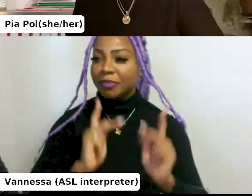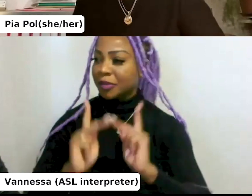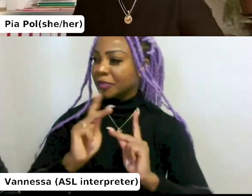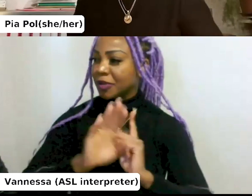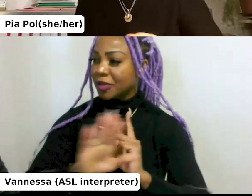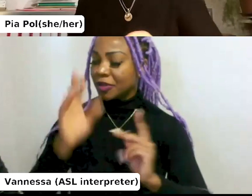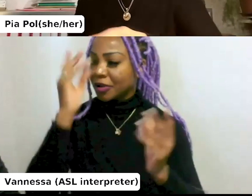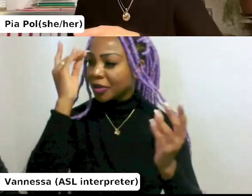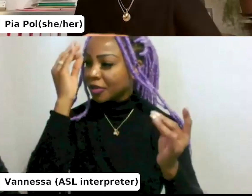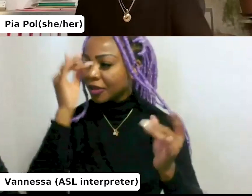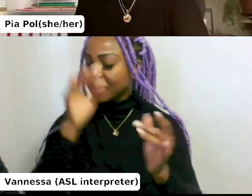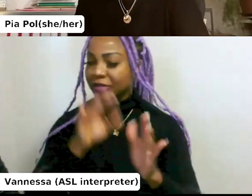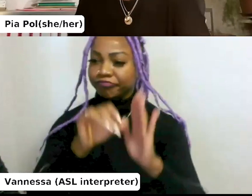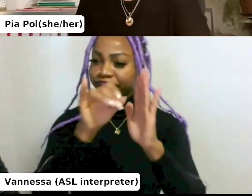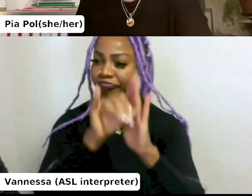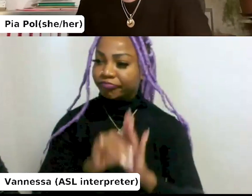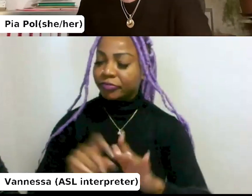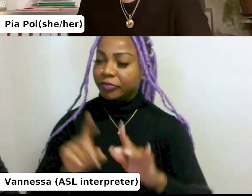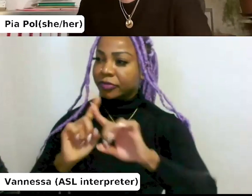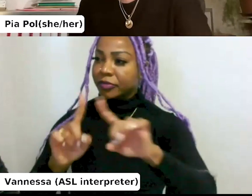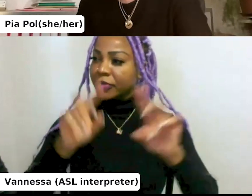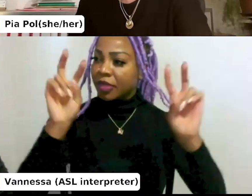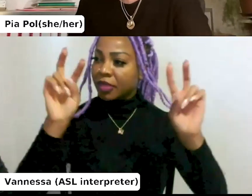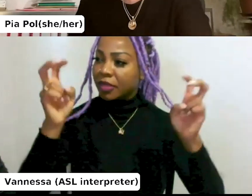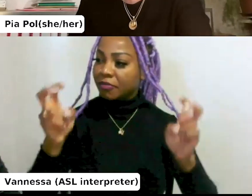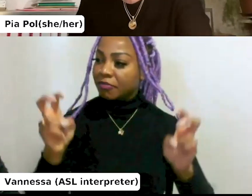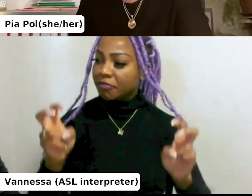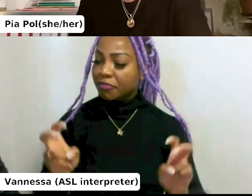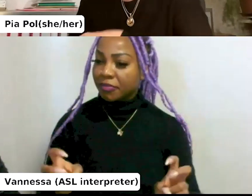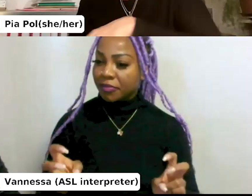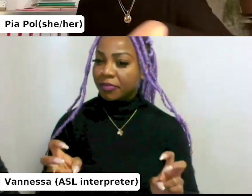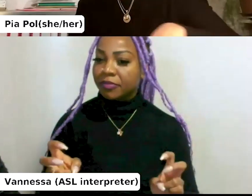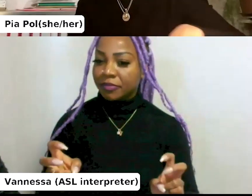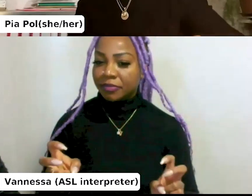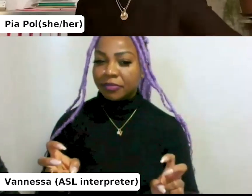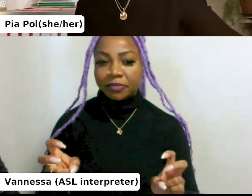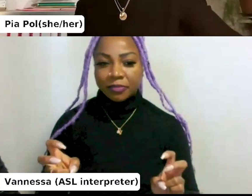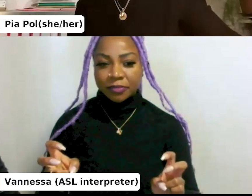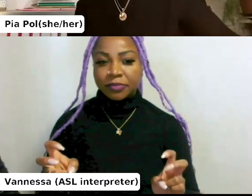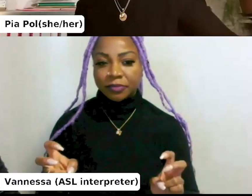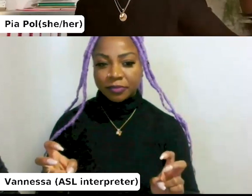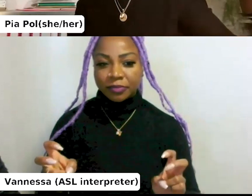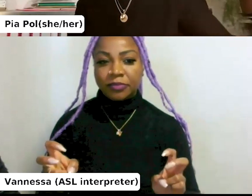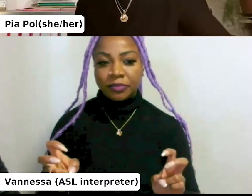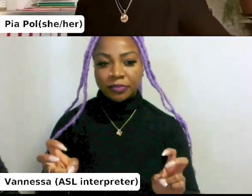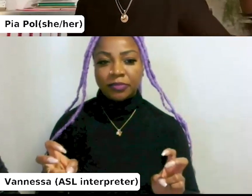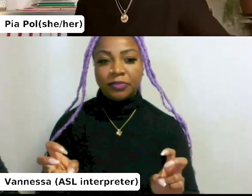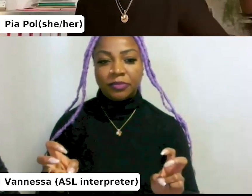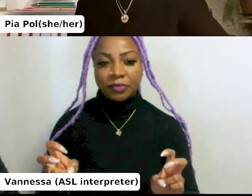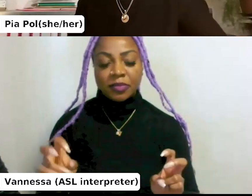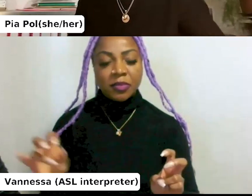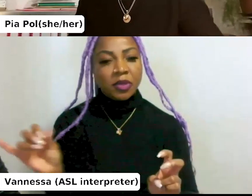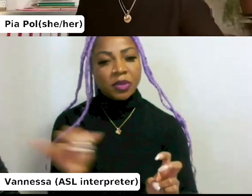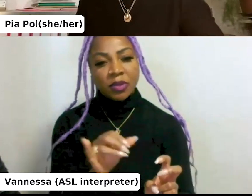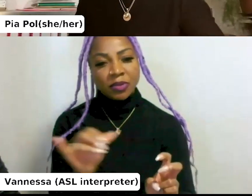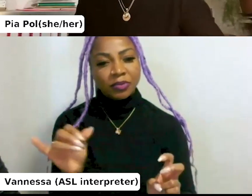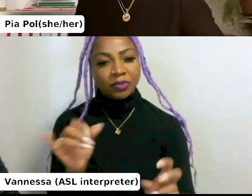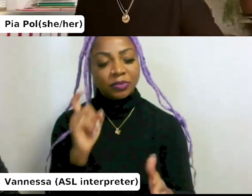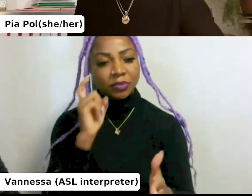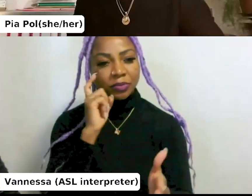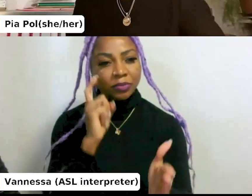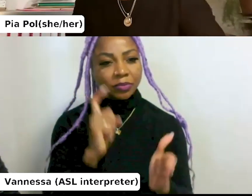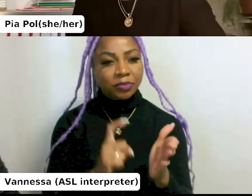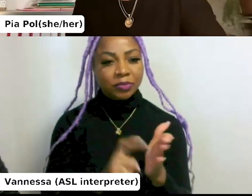identified the themes of course, which is how the book is, uh, ordered. But I think even between that, you, you see a lot of